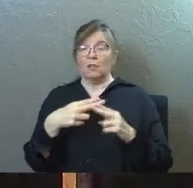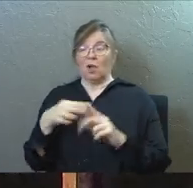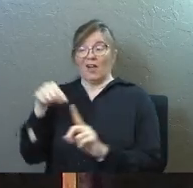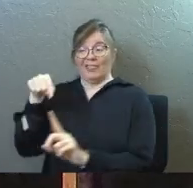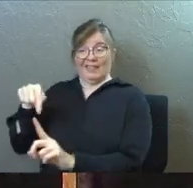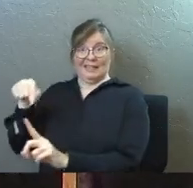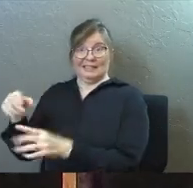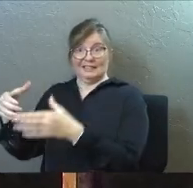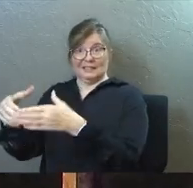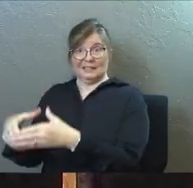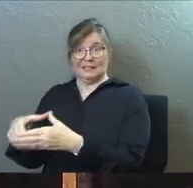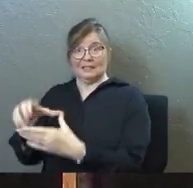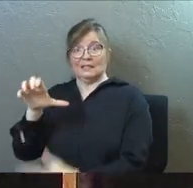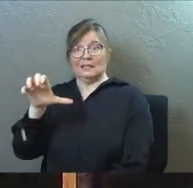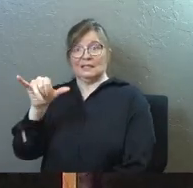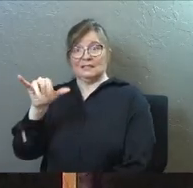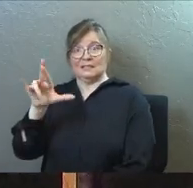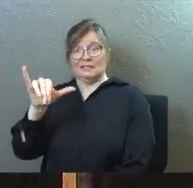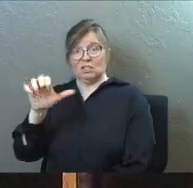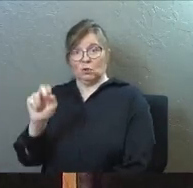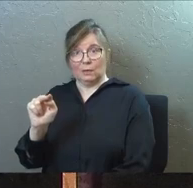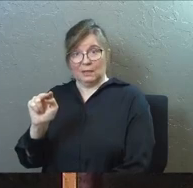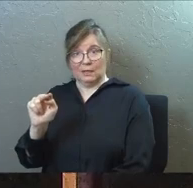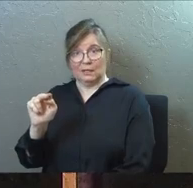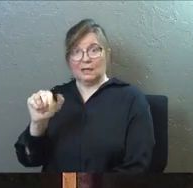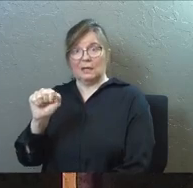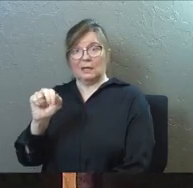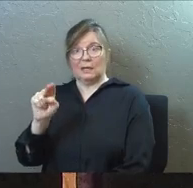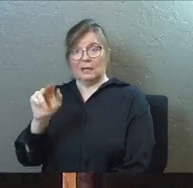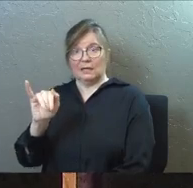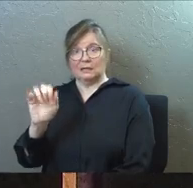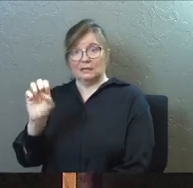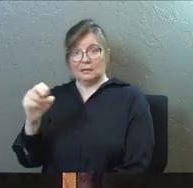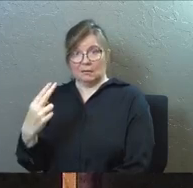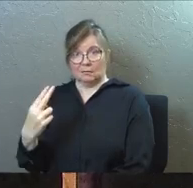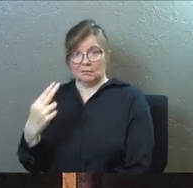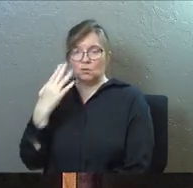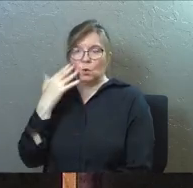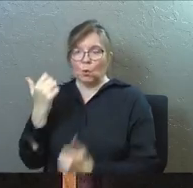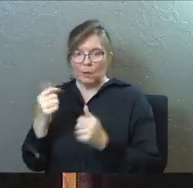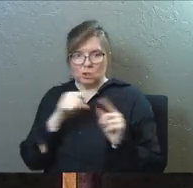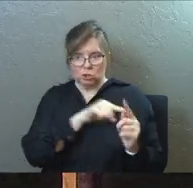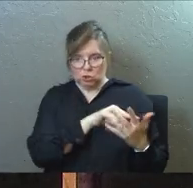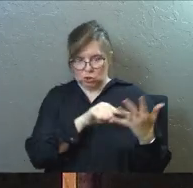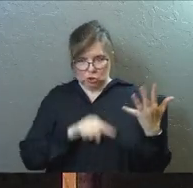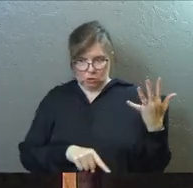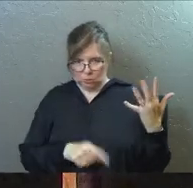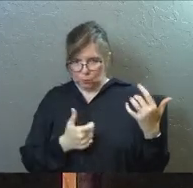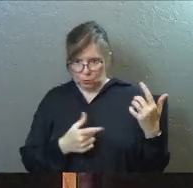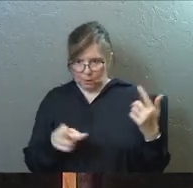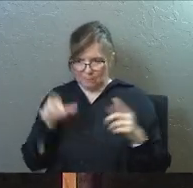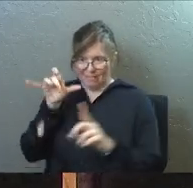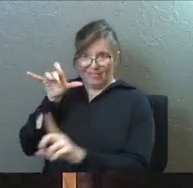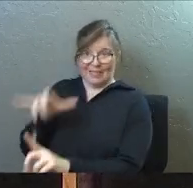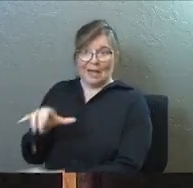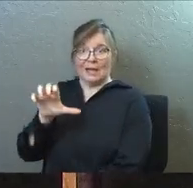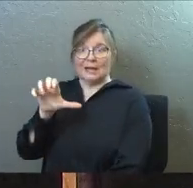this Syrian Antioch, Syrian Antioch, so you know which one of the 16 you're talking about,